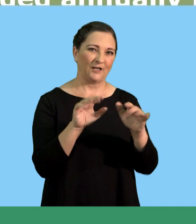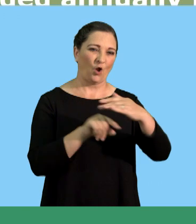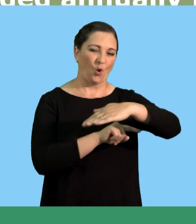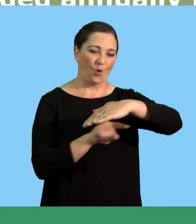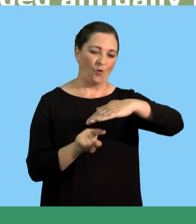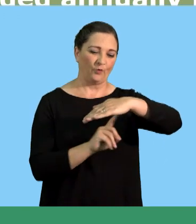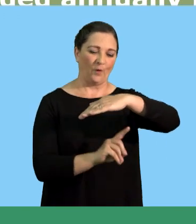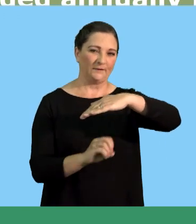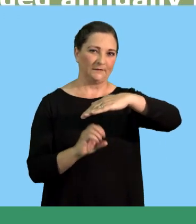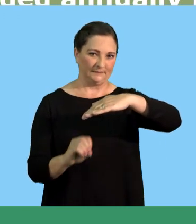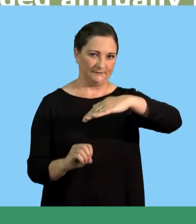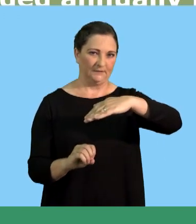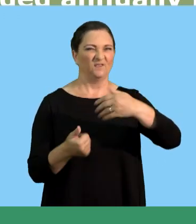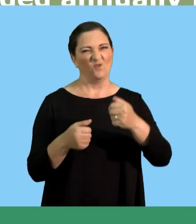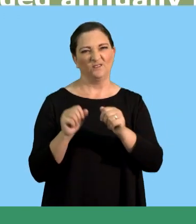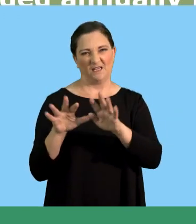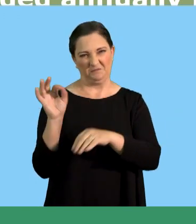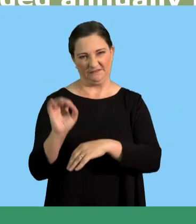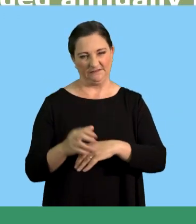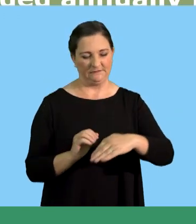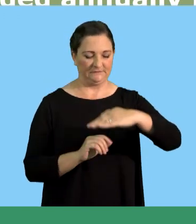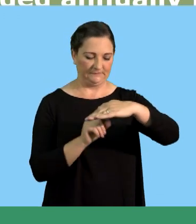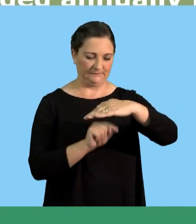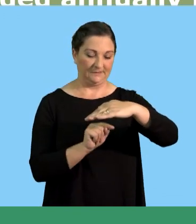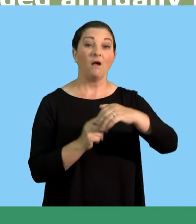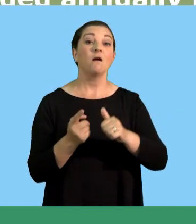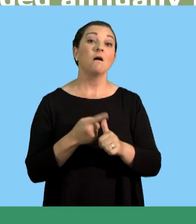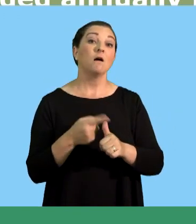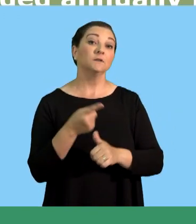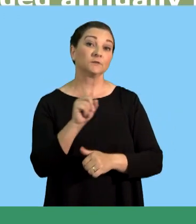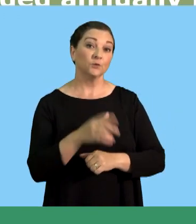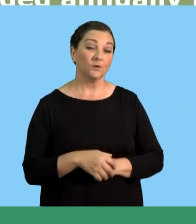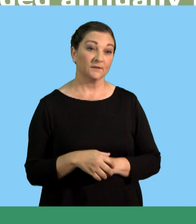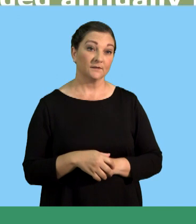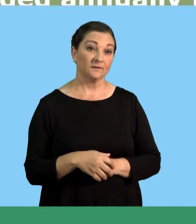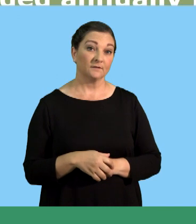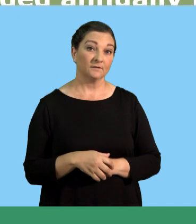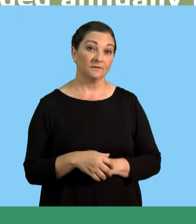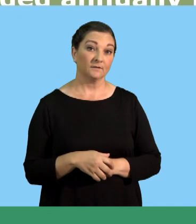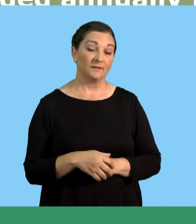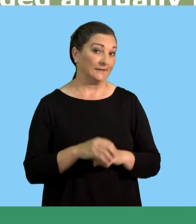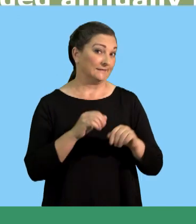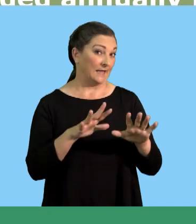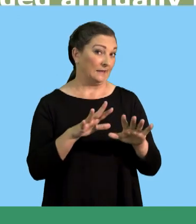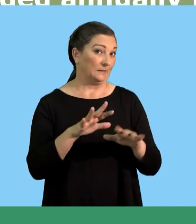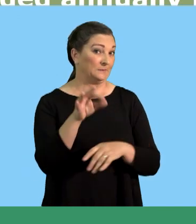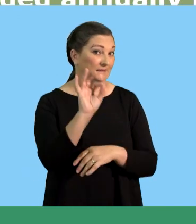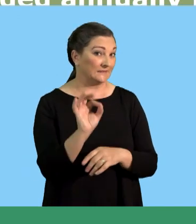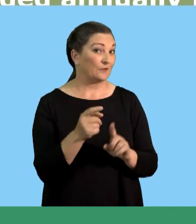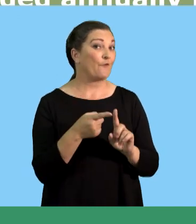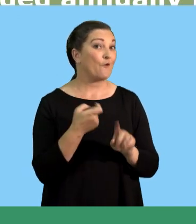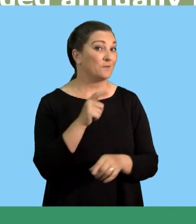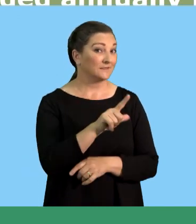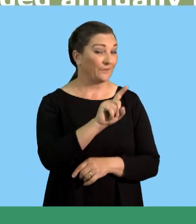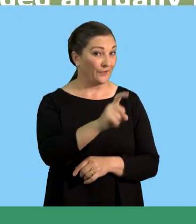10%, which is now 10 over 100. Which, now, what is our answer there? 10